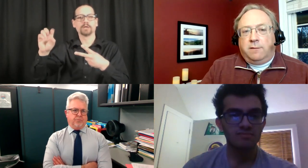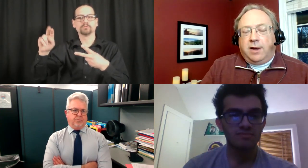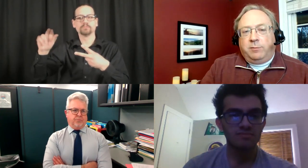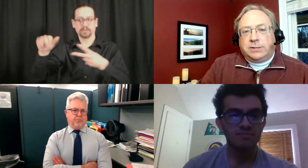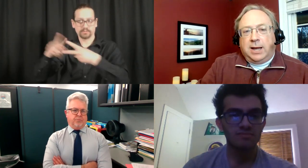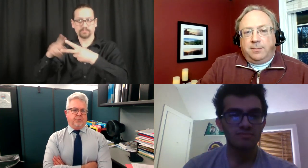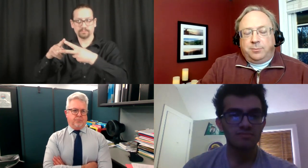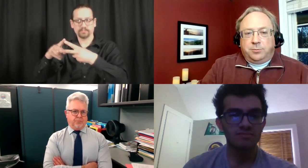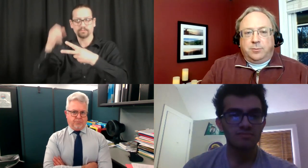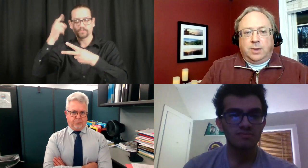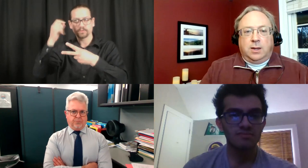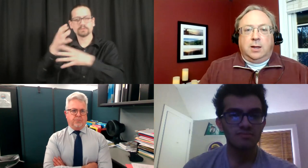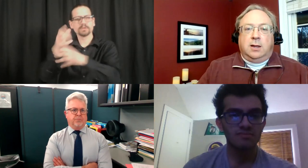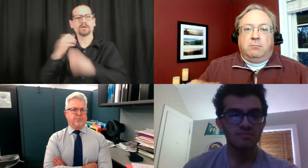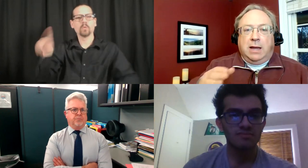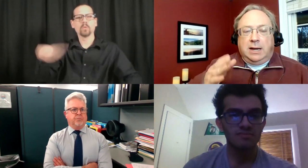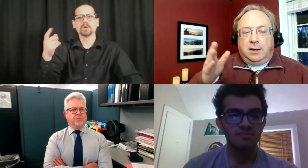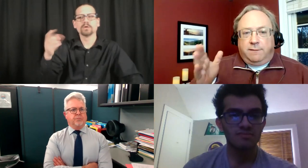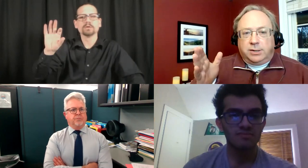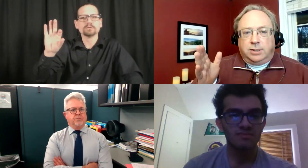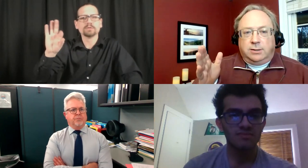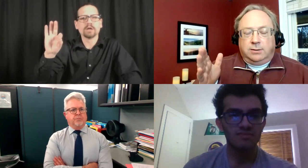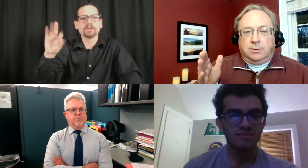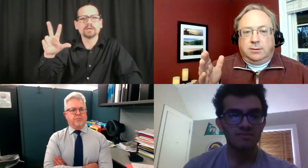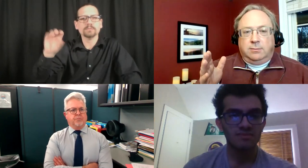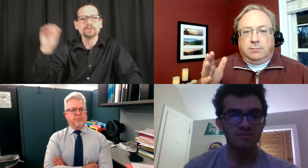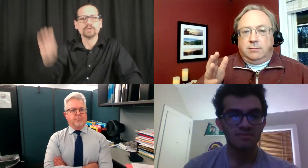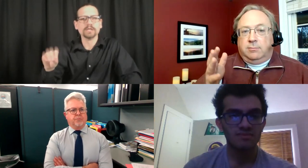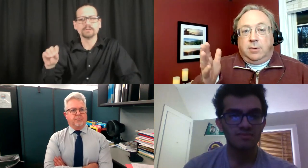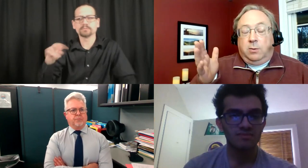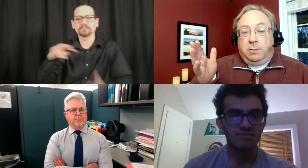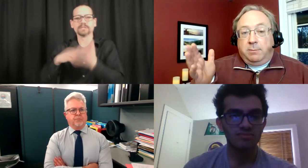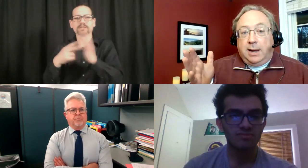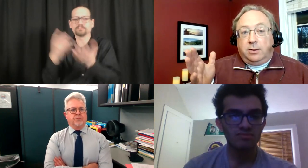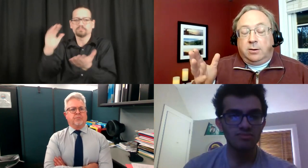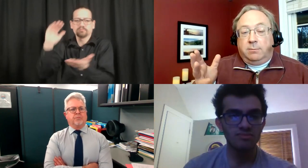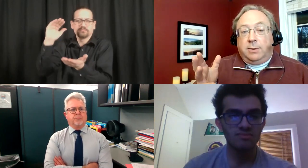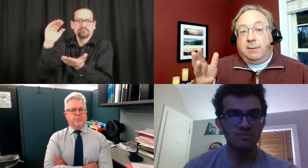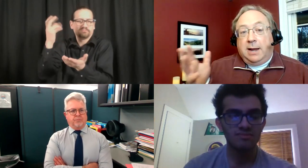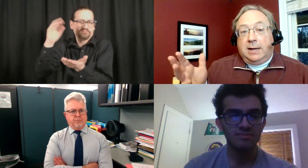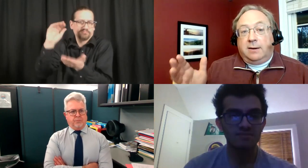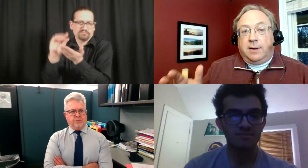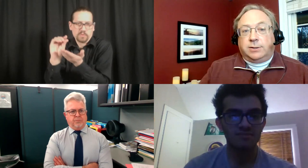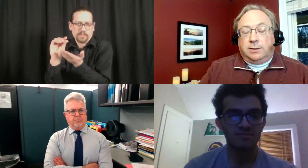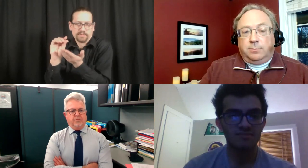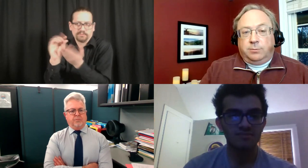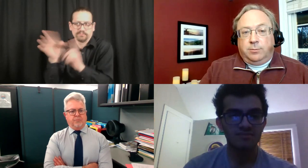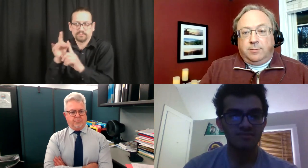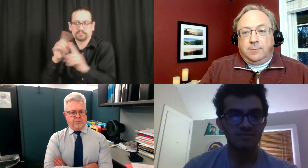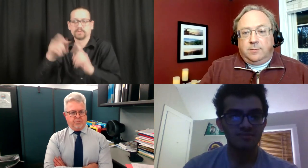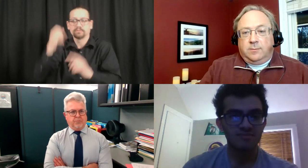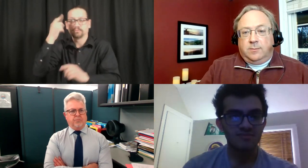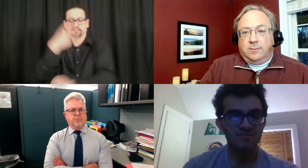The other 5% may get an infection. It would be milder, but they might get an infection.